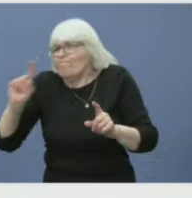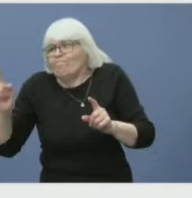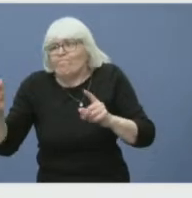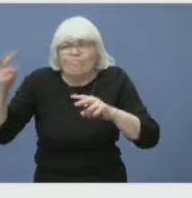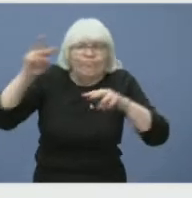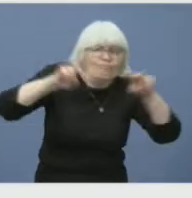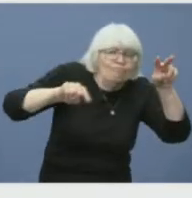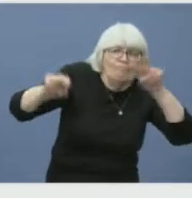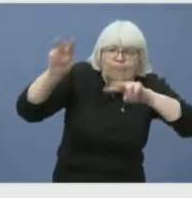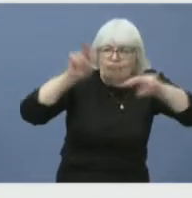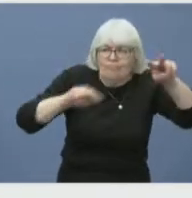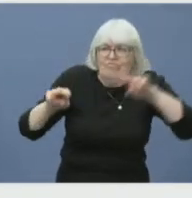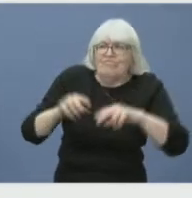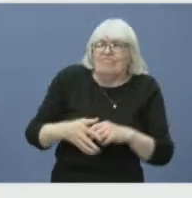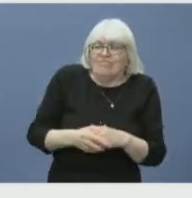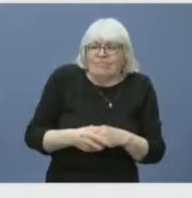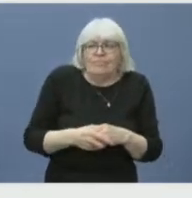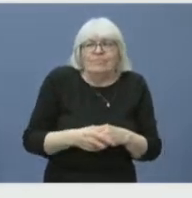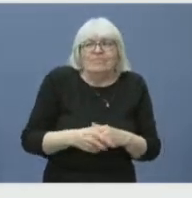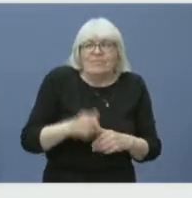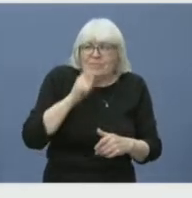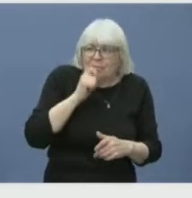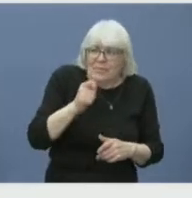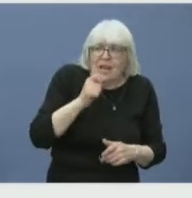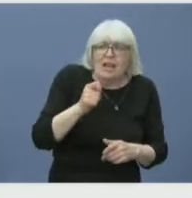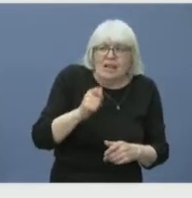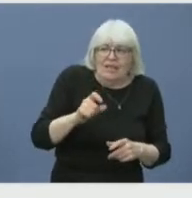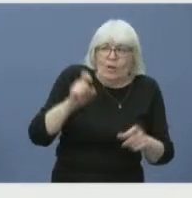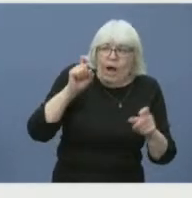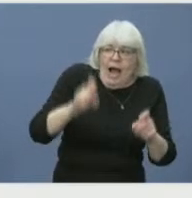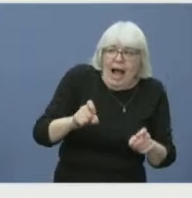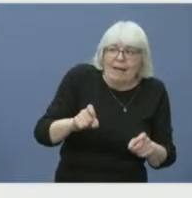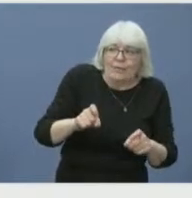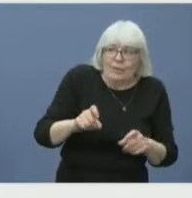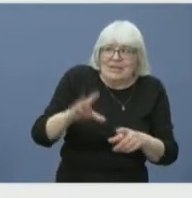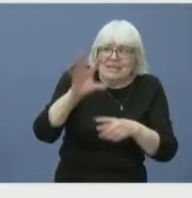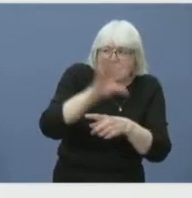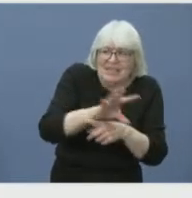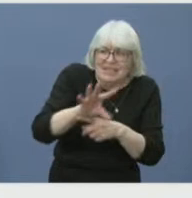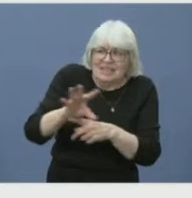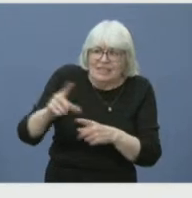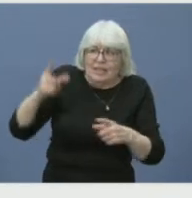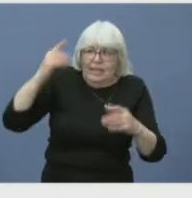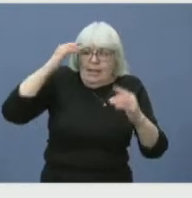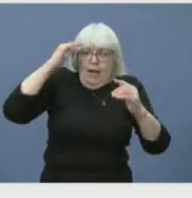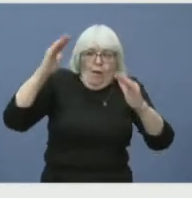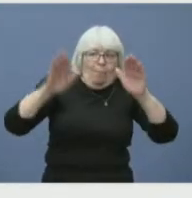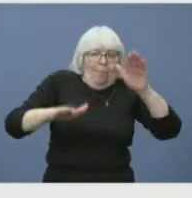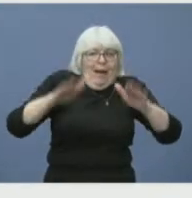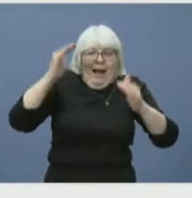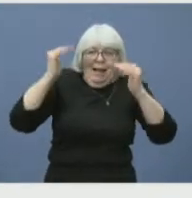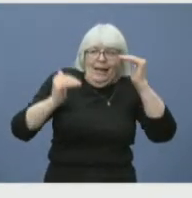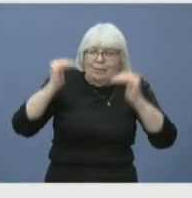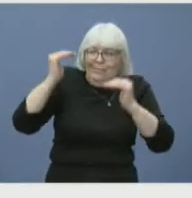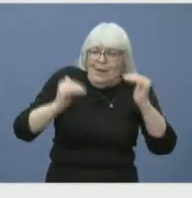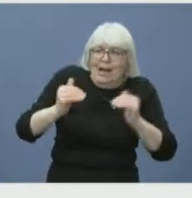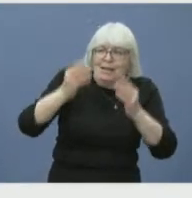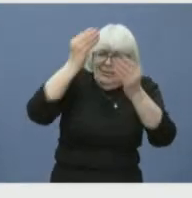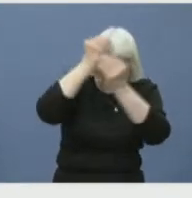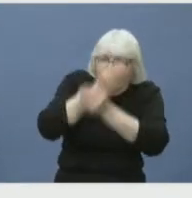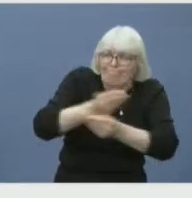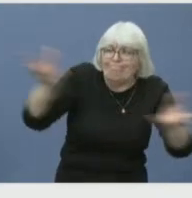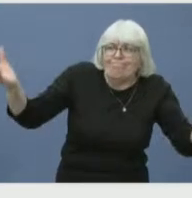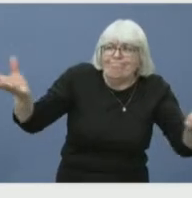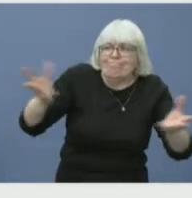There was obviously a big push from the media, and it continues to be a balancing act that they want to report, you know, generally about the state of the